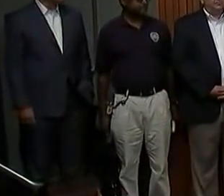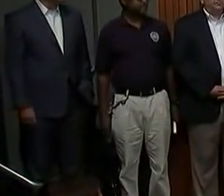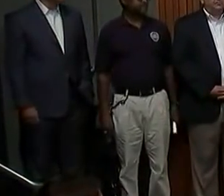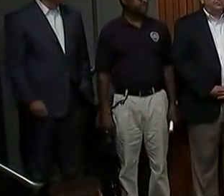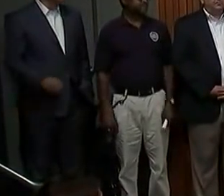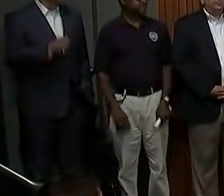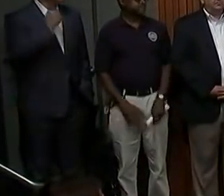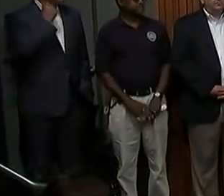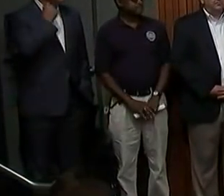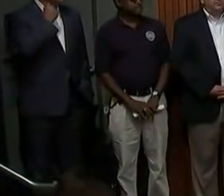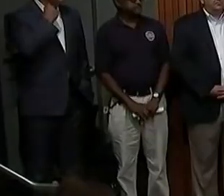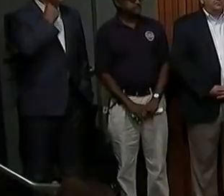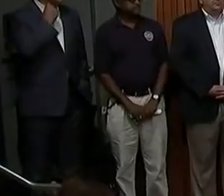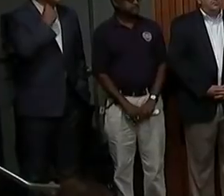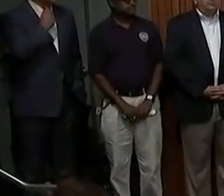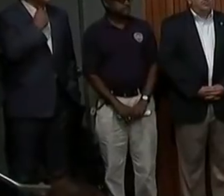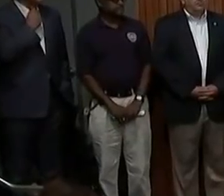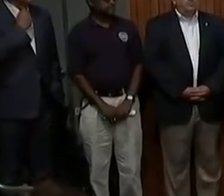Army Corps of Engineers,